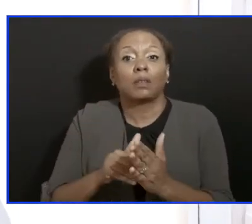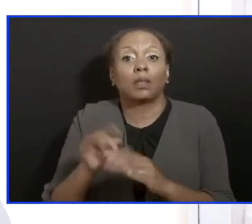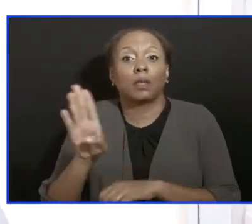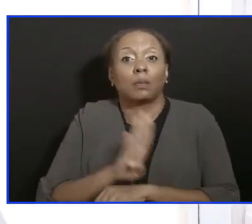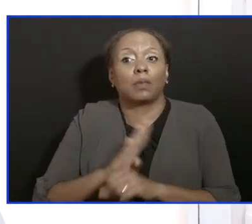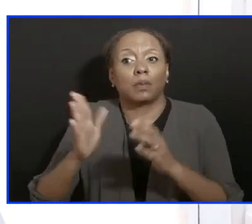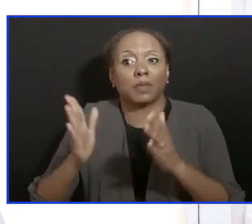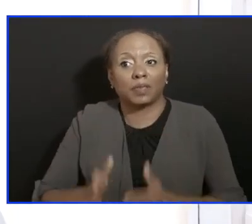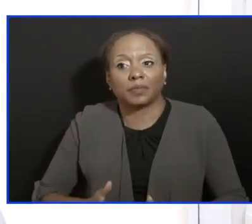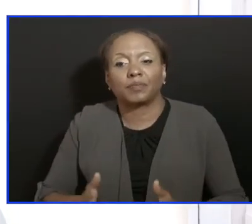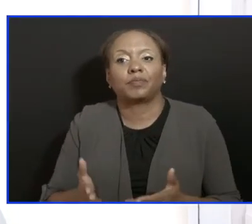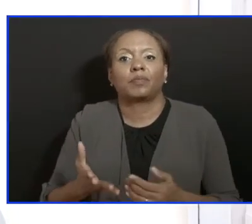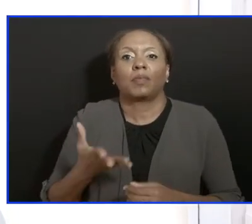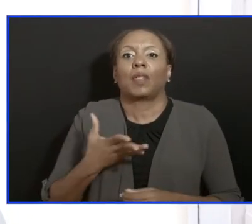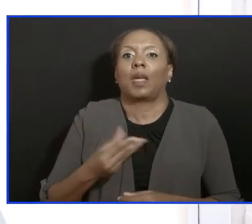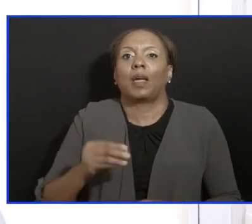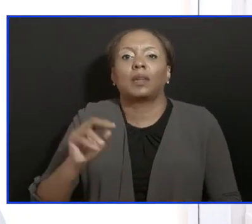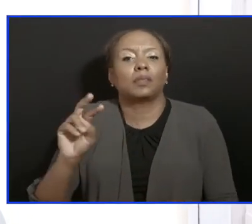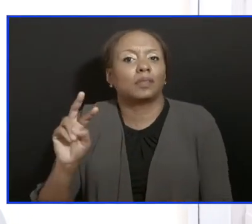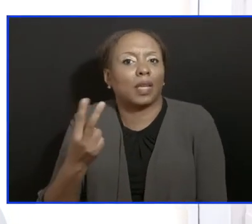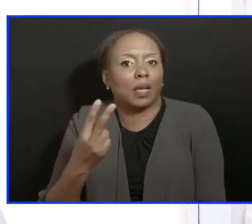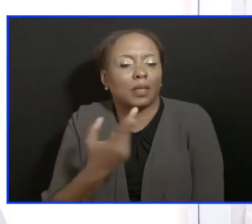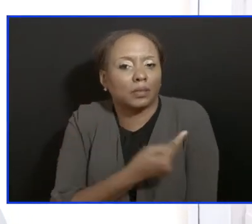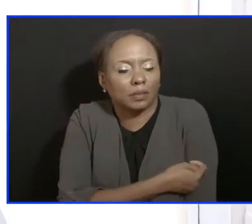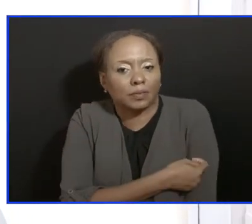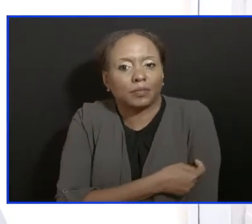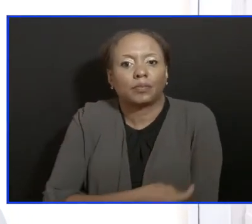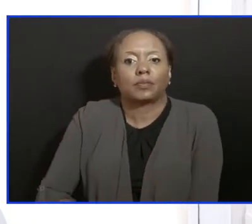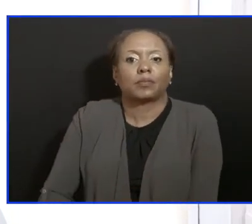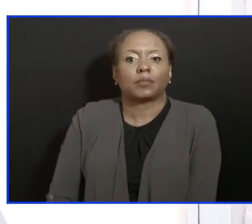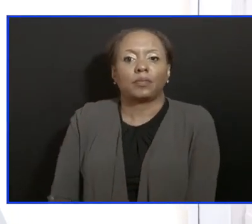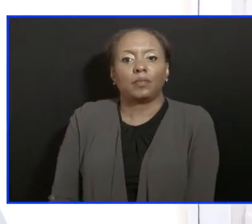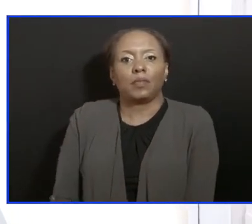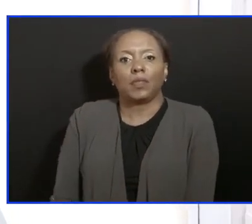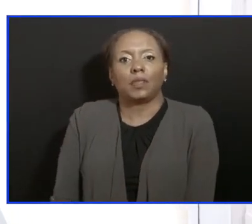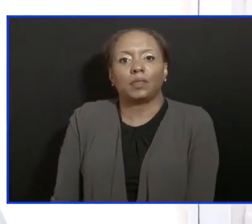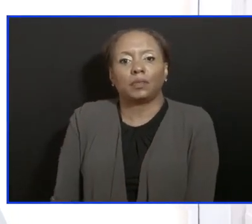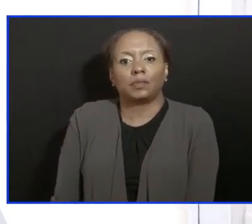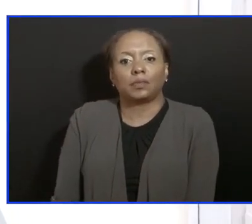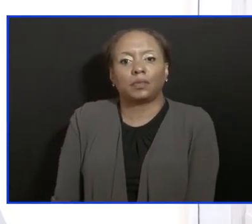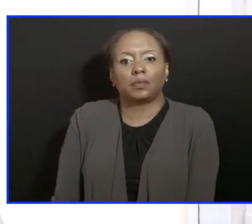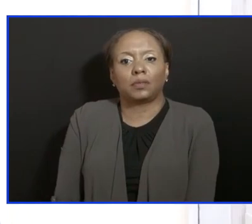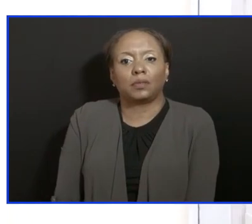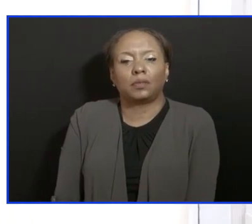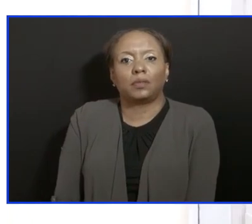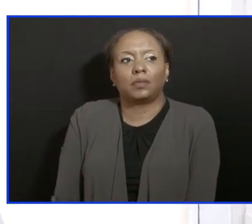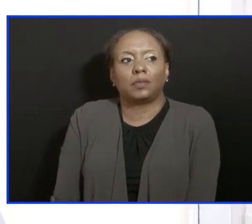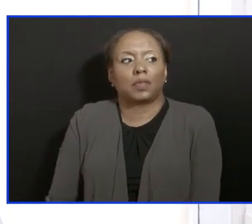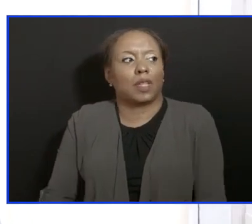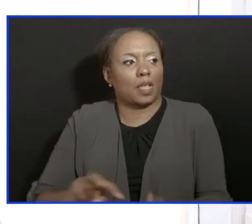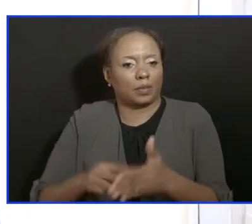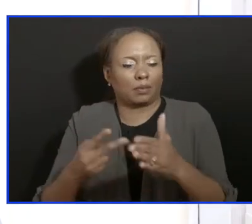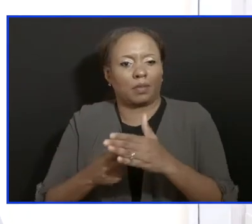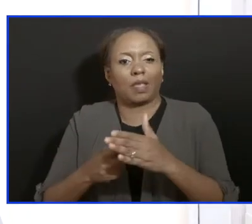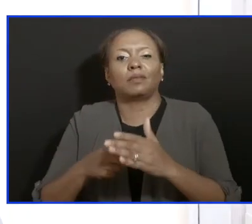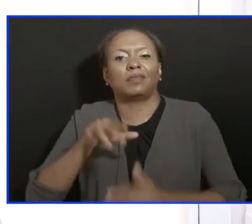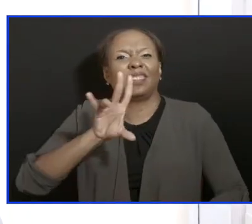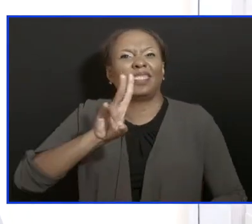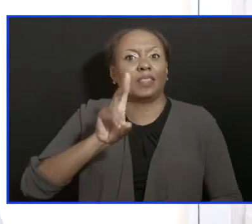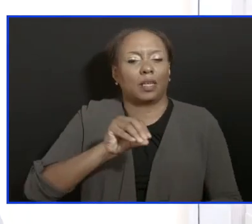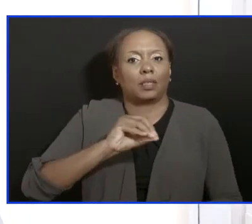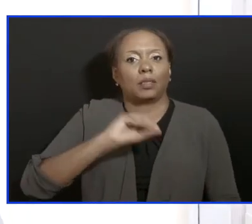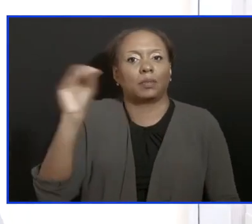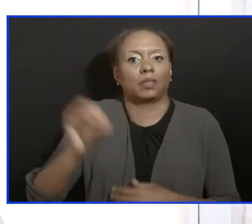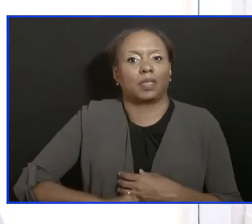dose, and then ultimately the second dose, then what we have effectively done is to reach seventy percent of our adult population.